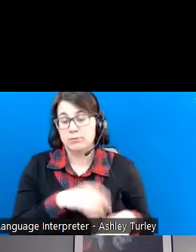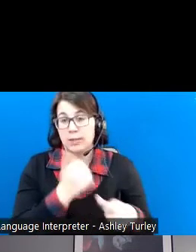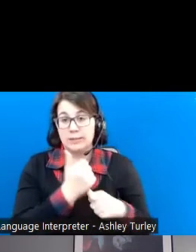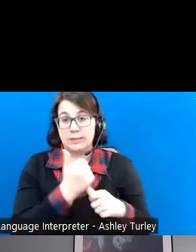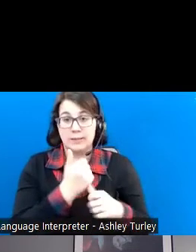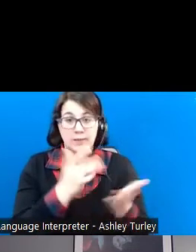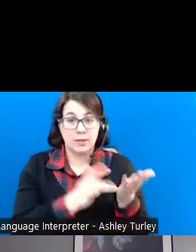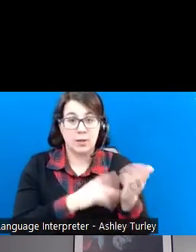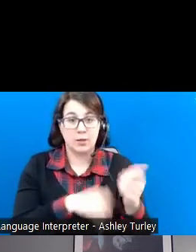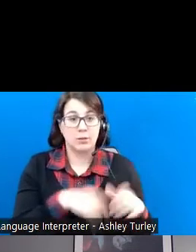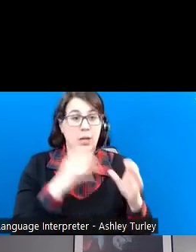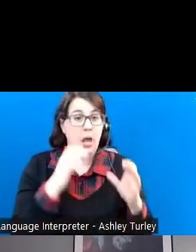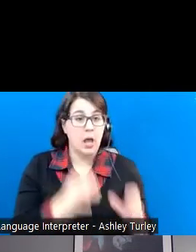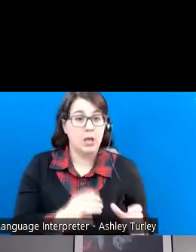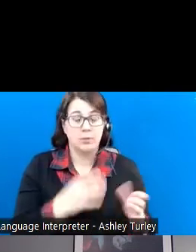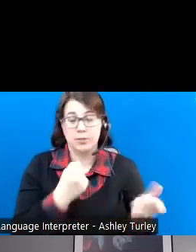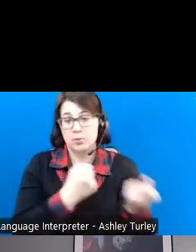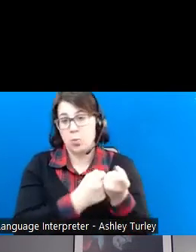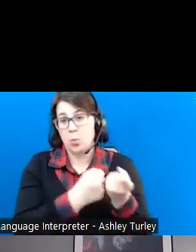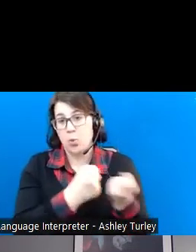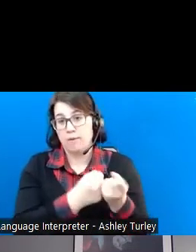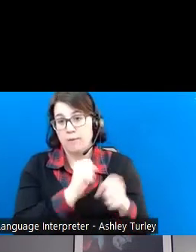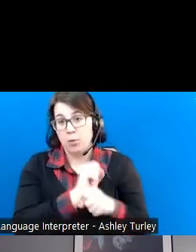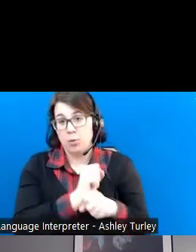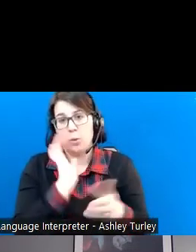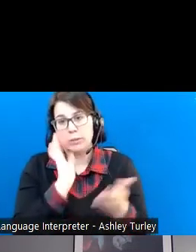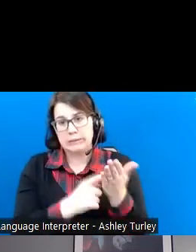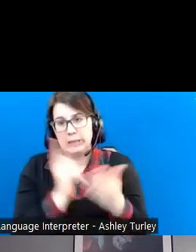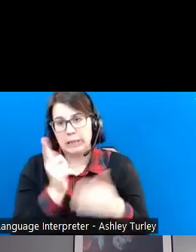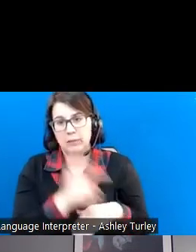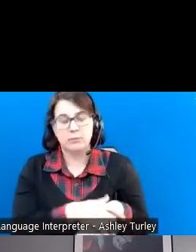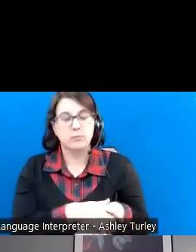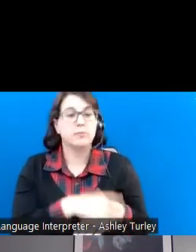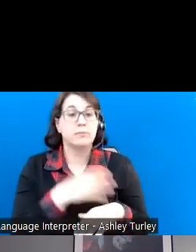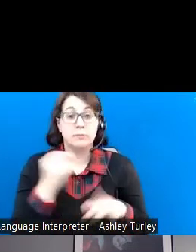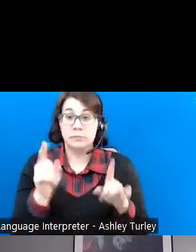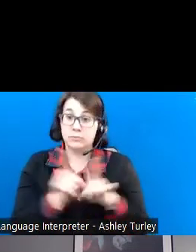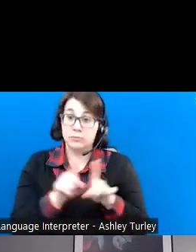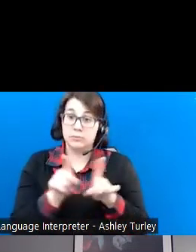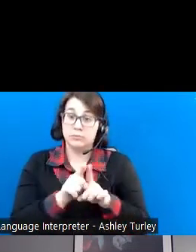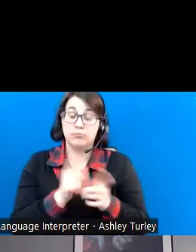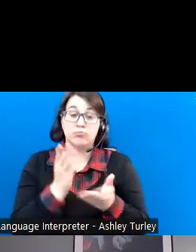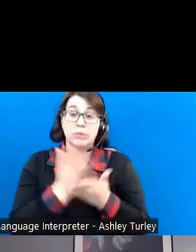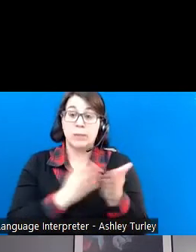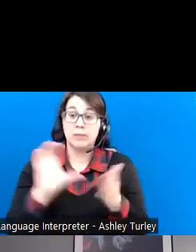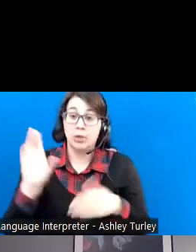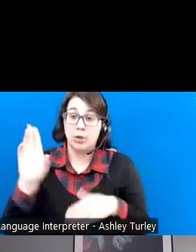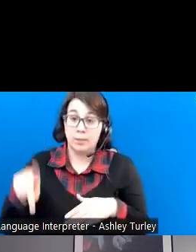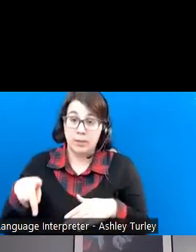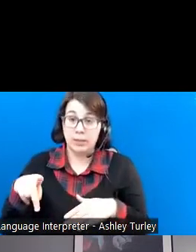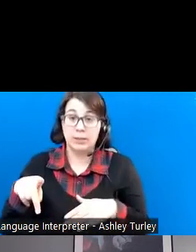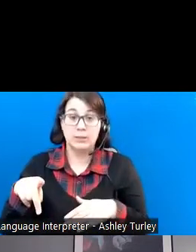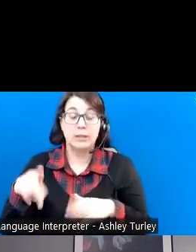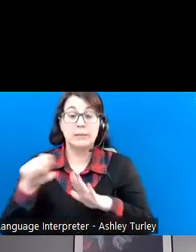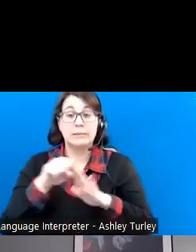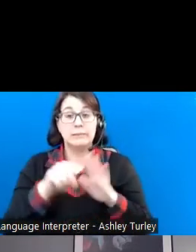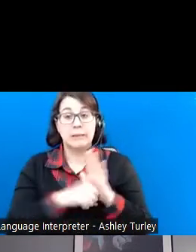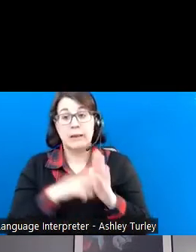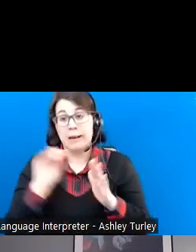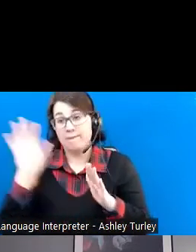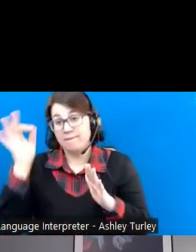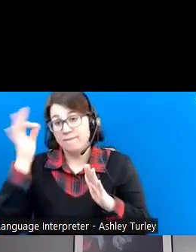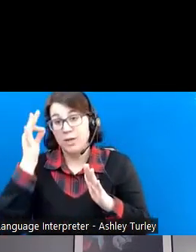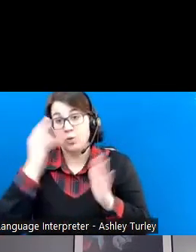and supported employment, which we'll discuss here in a little bit. And also, some CRPs are state and federal contractors